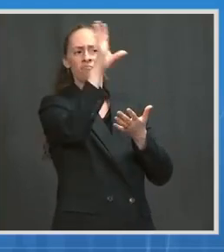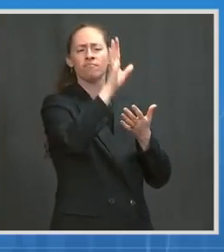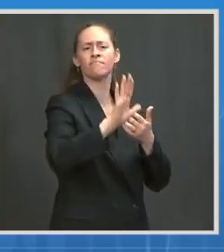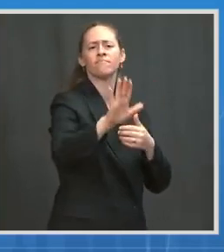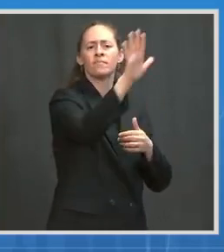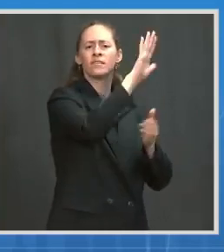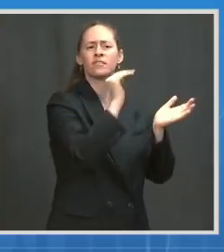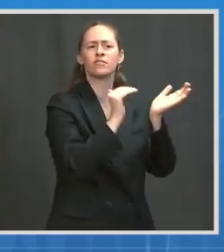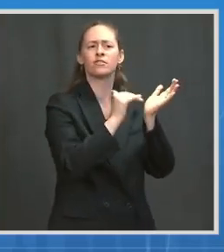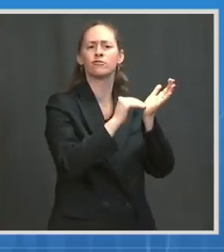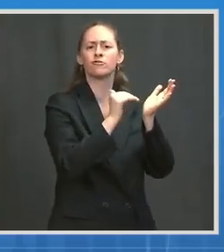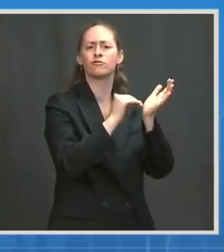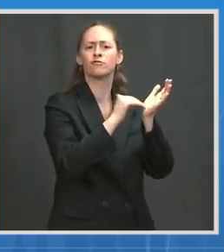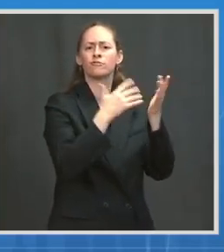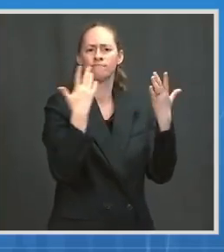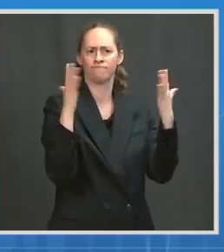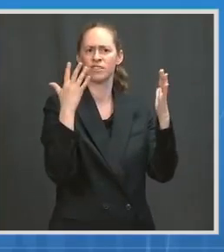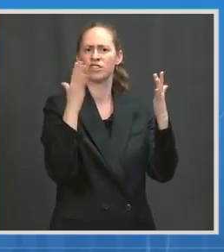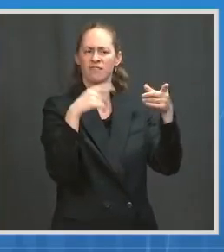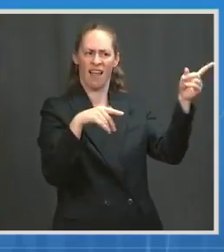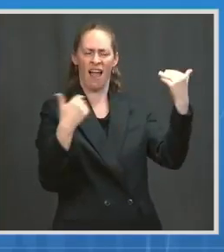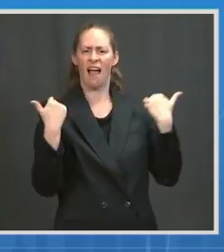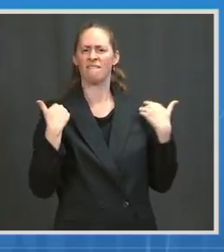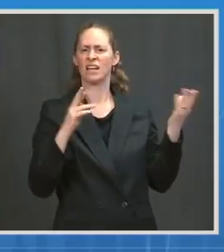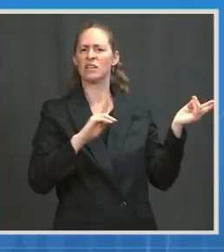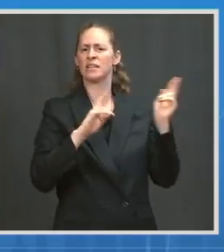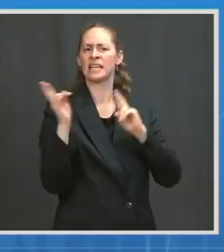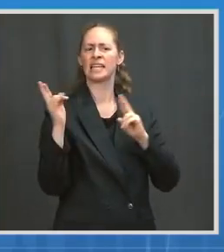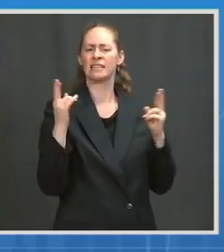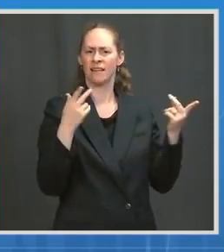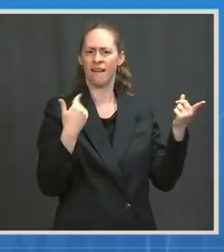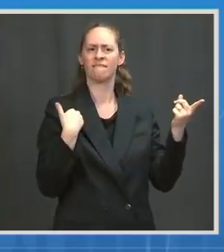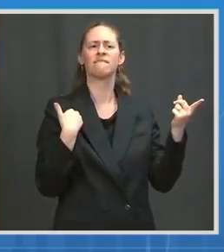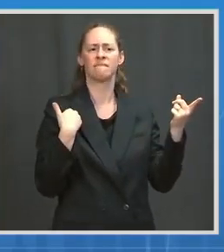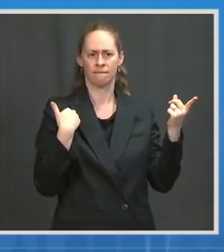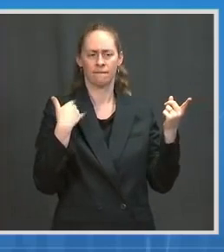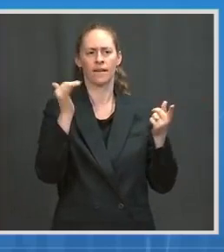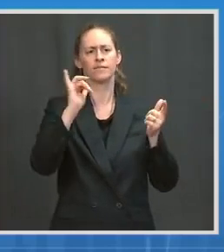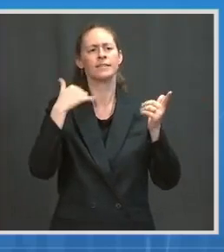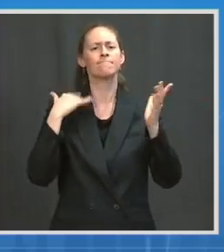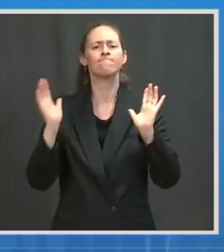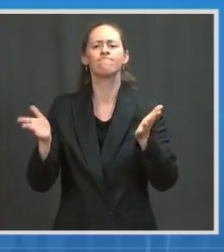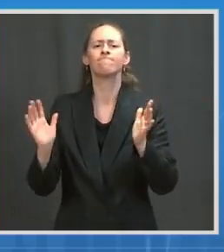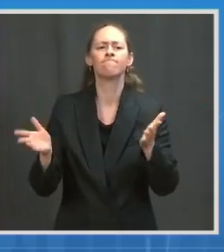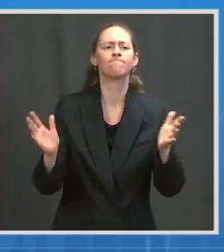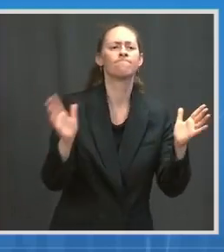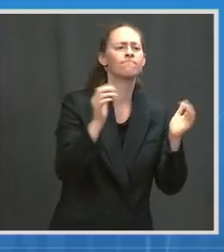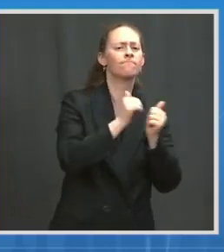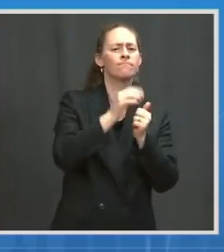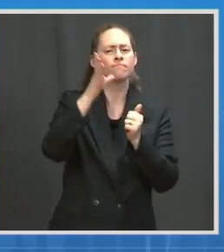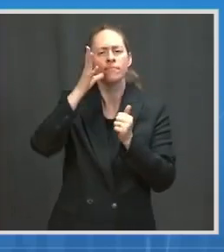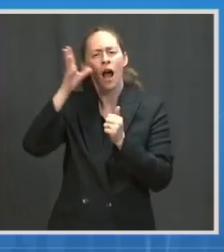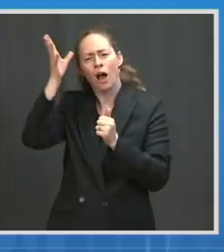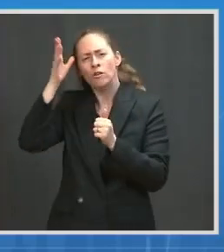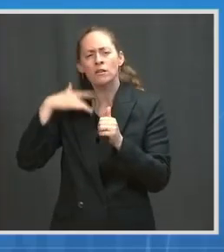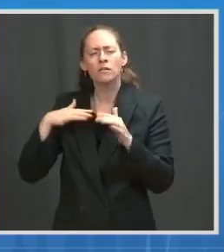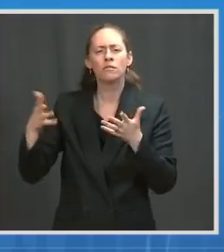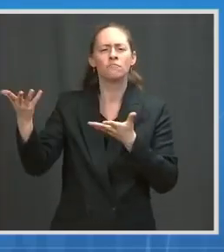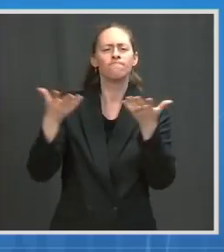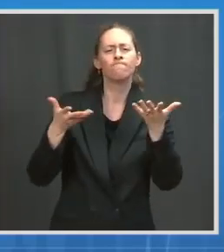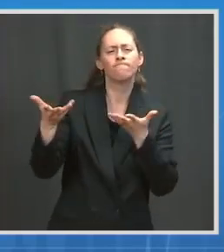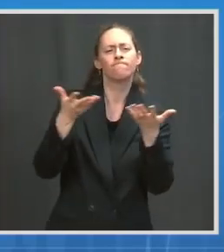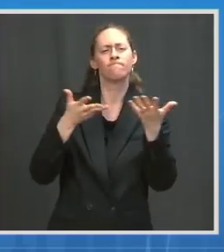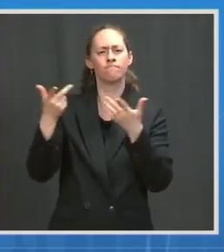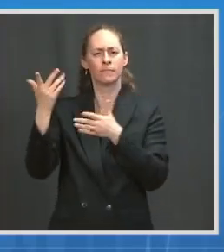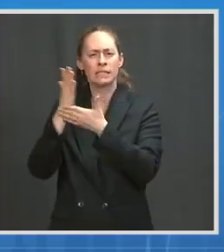with people who are — parents will want to talk to to understand about — understand these vaccines. So, as soon as the FDA,